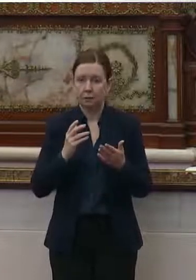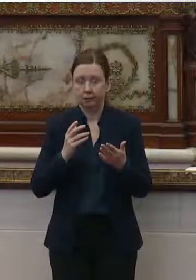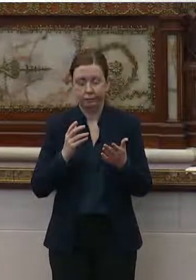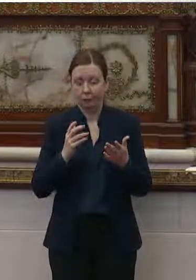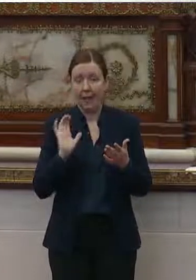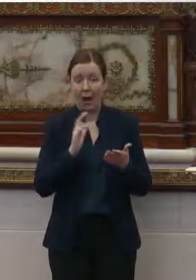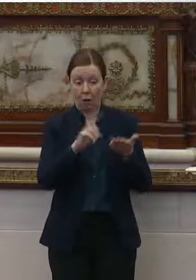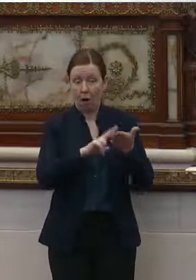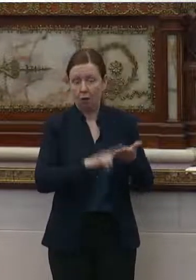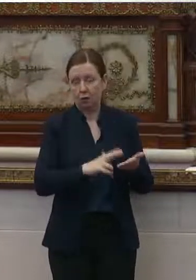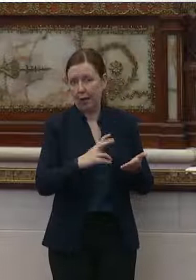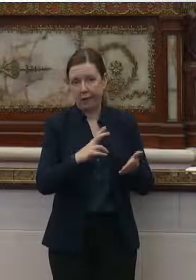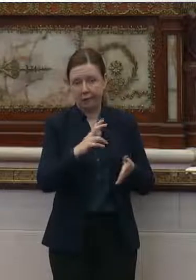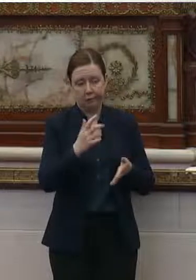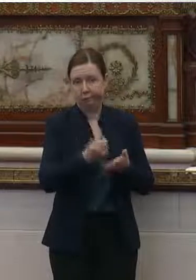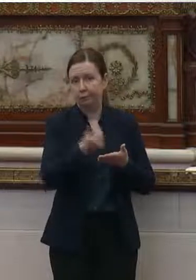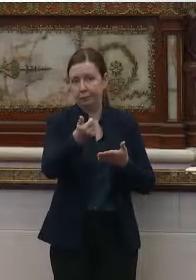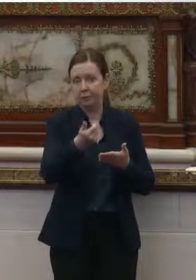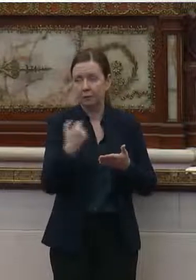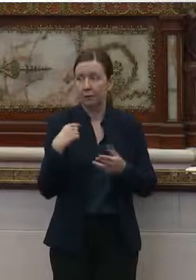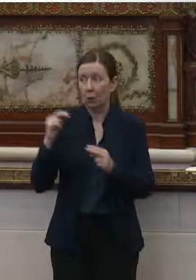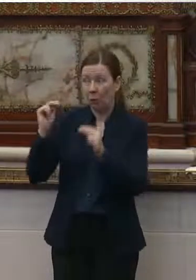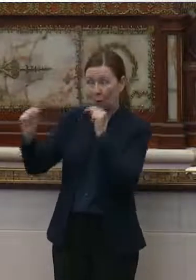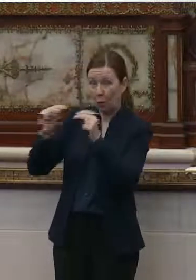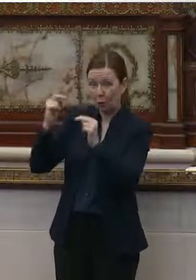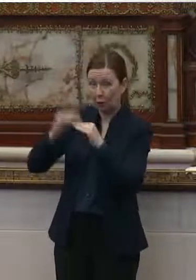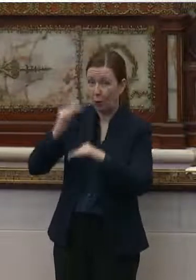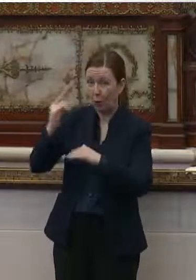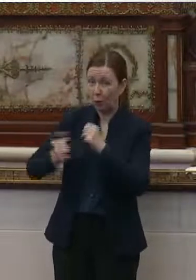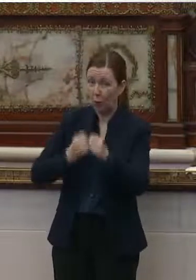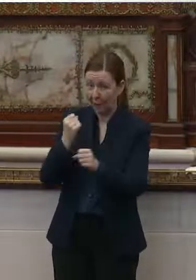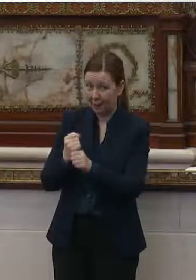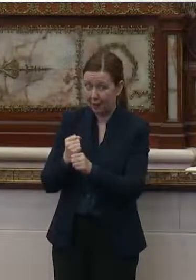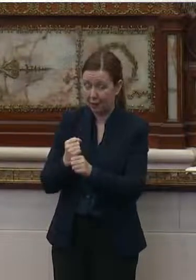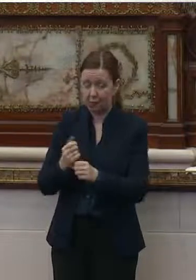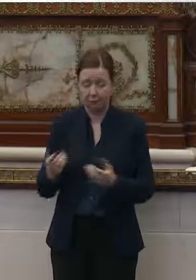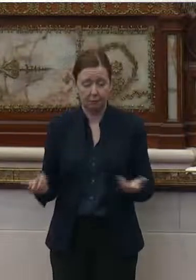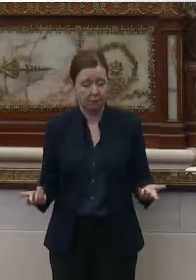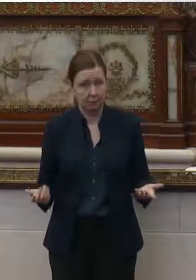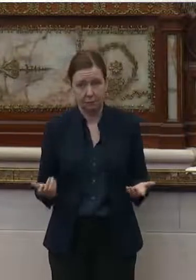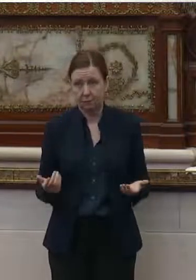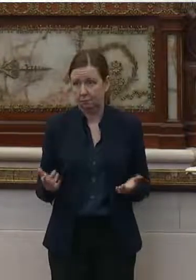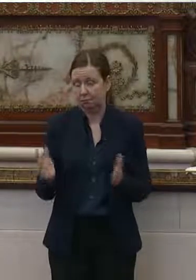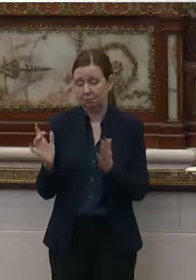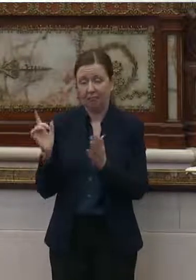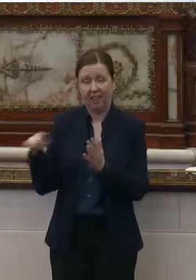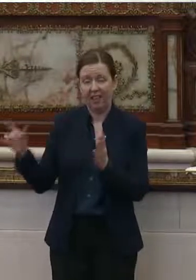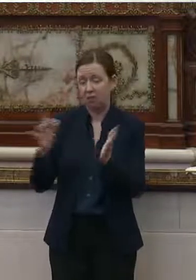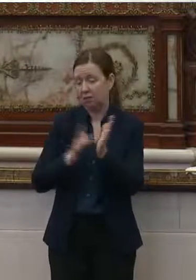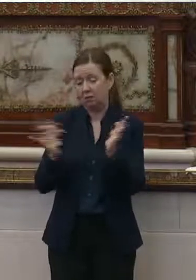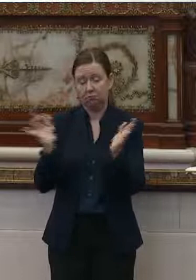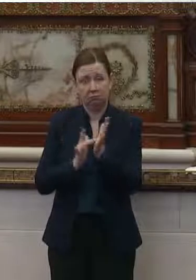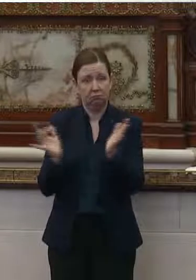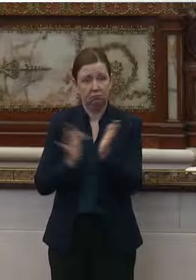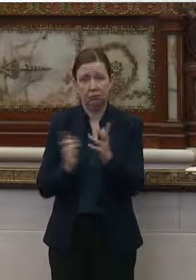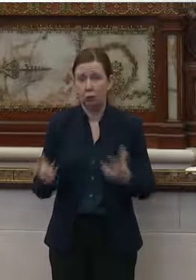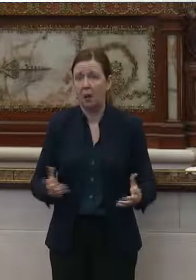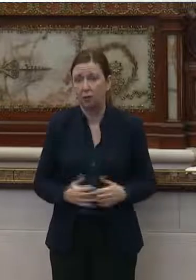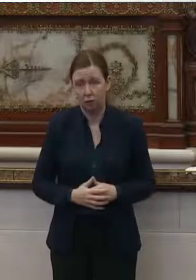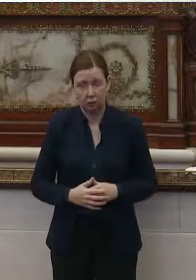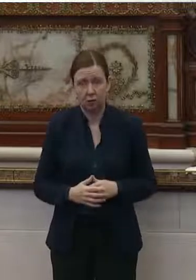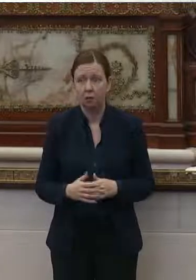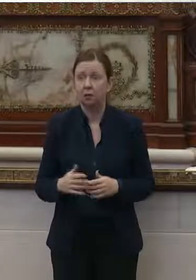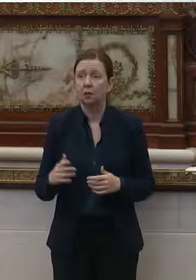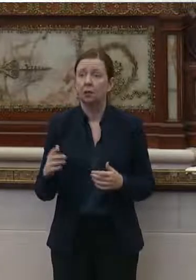We negotiated with them for more than a year and it was just take, take, take. They